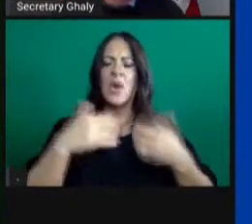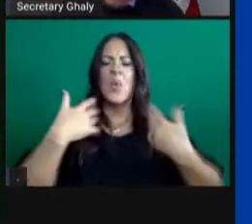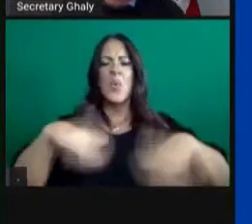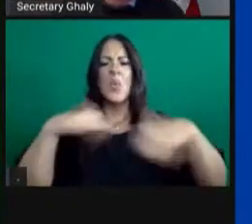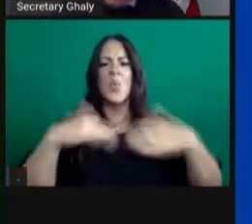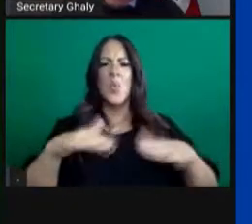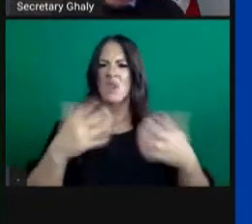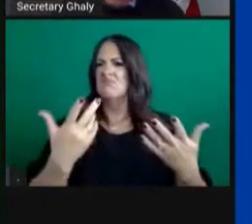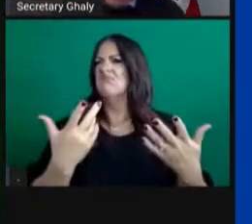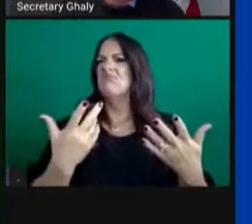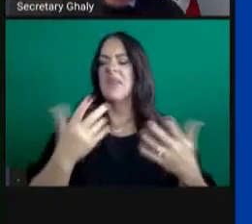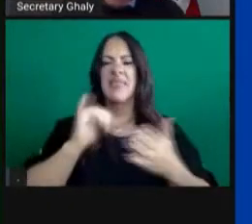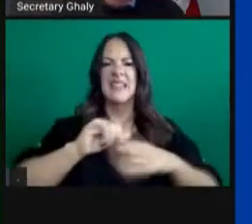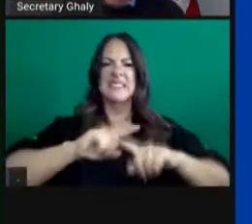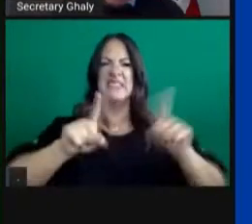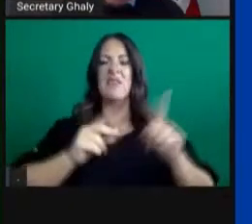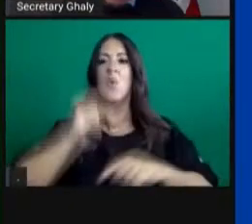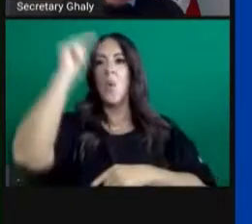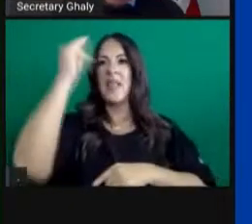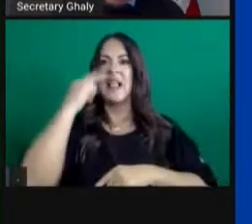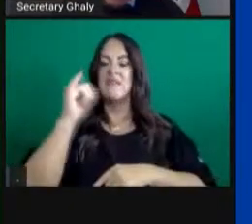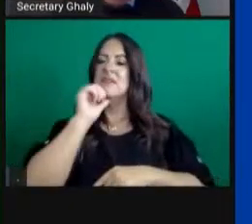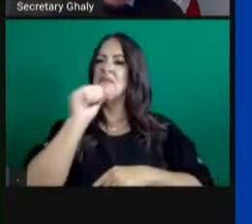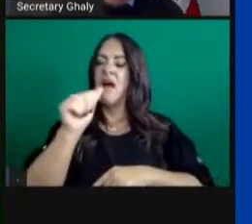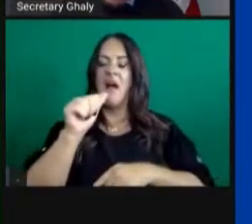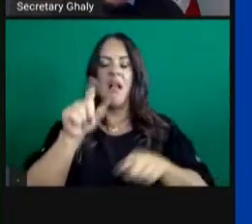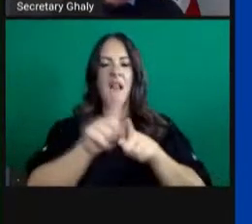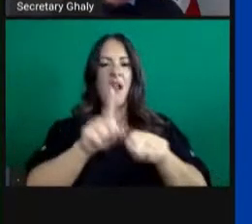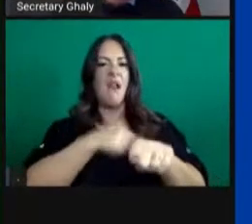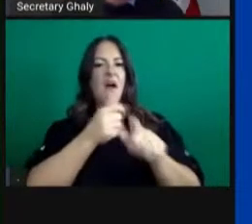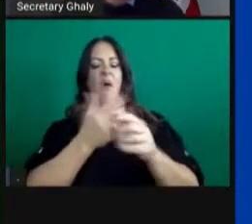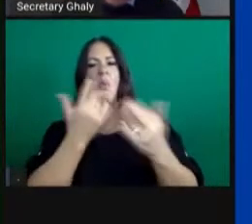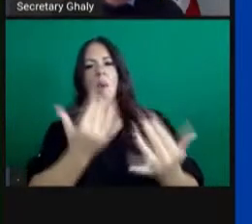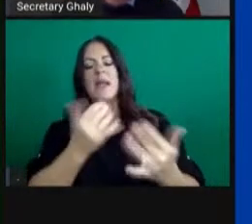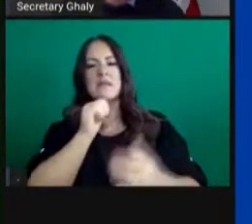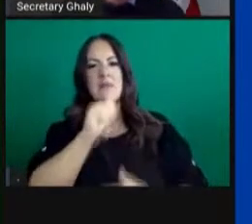difference between the north and the south right now. Next slide, please.